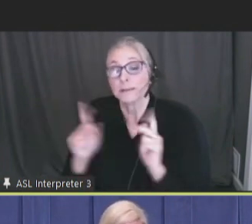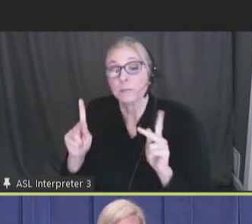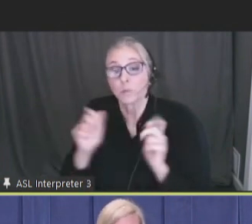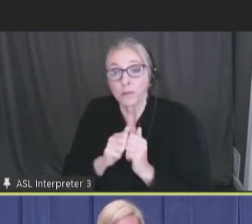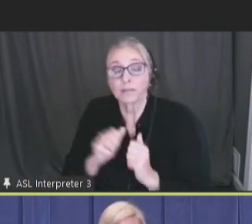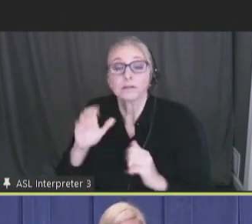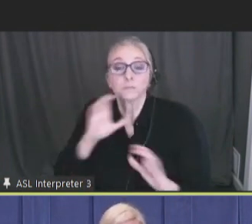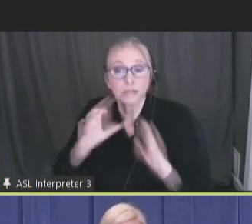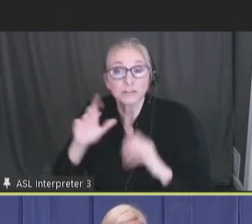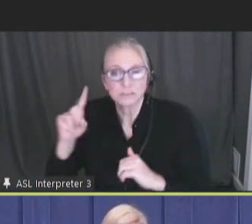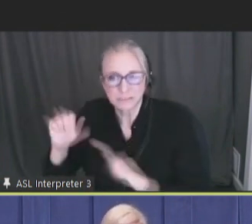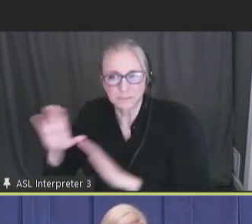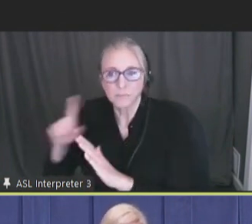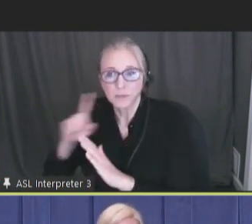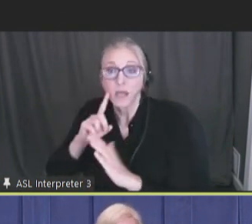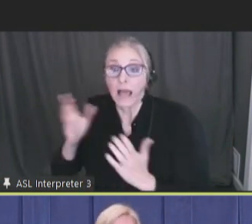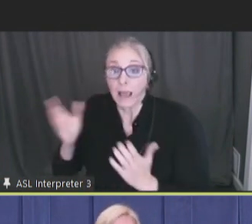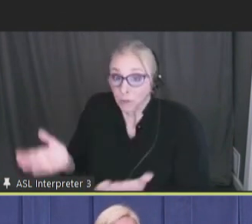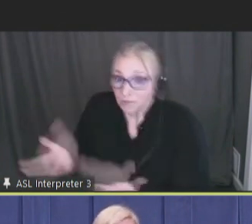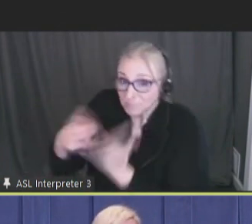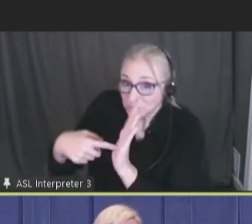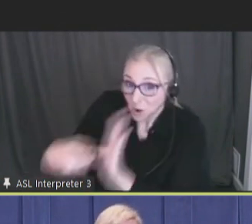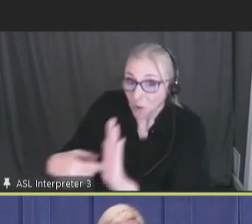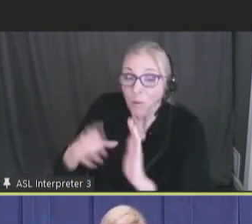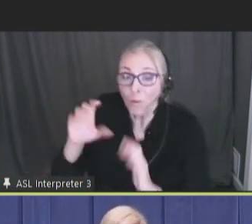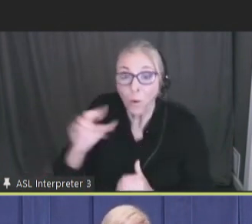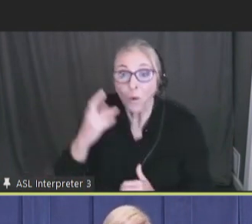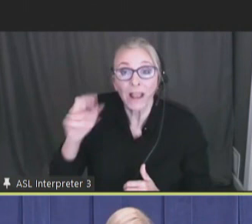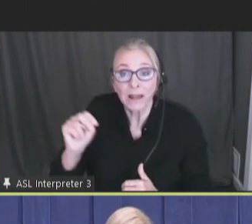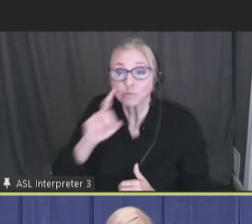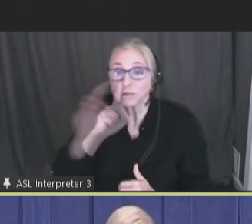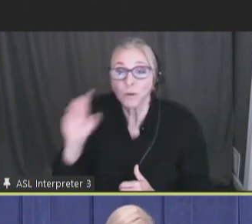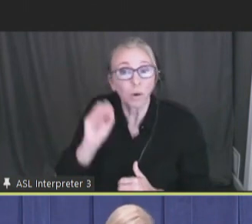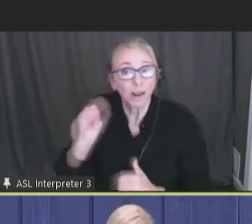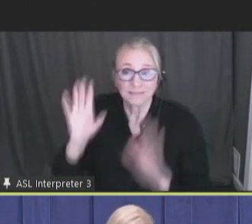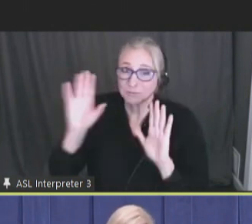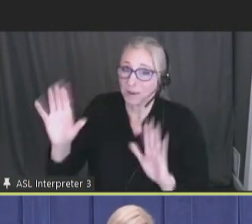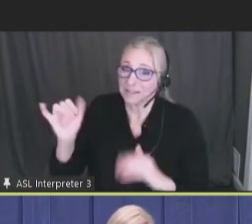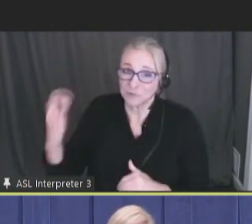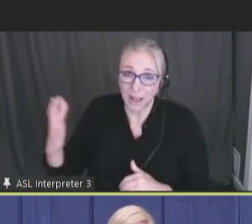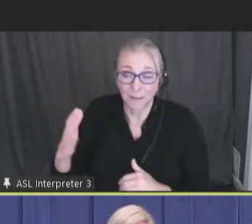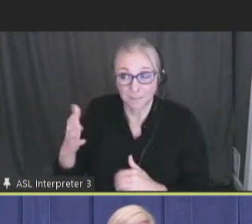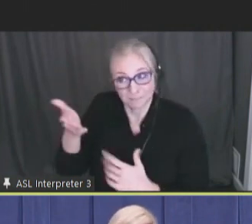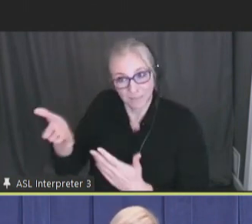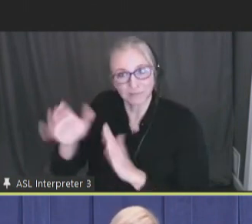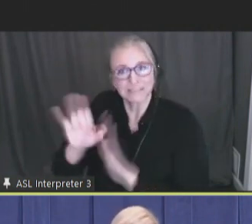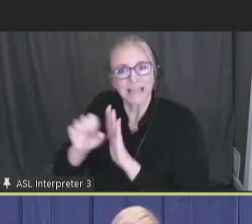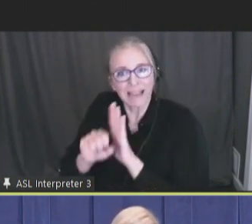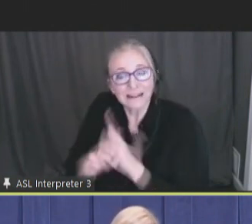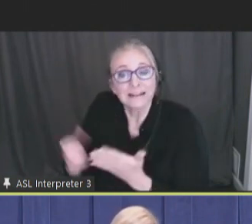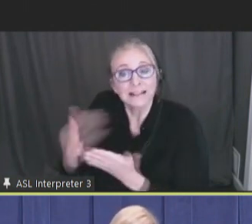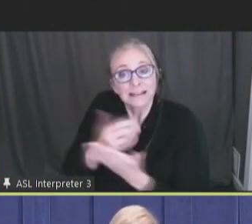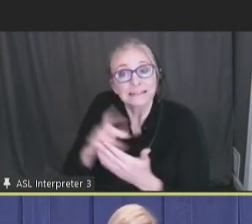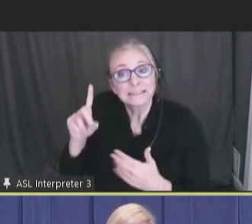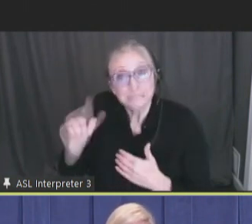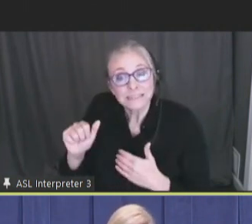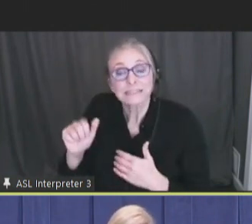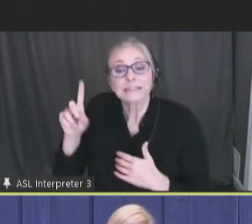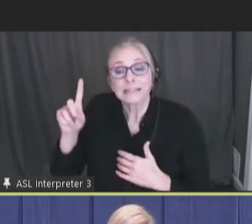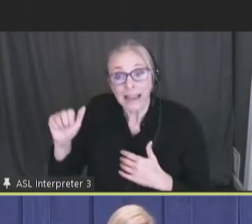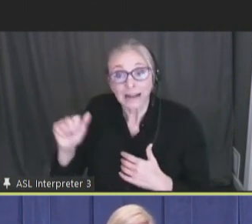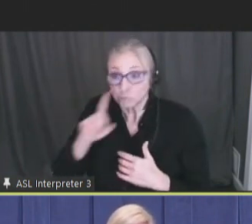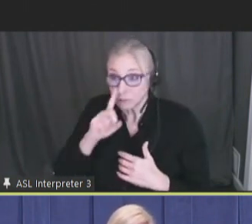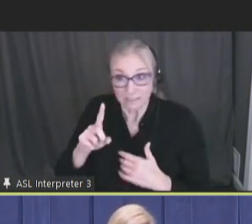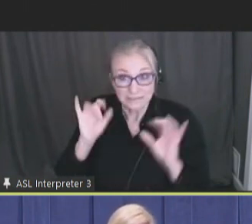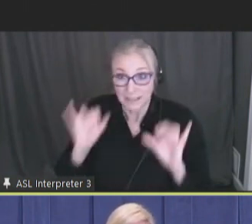I will uplift Oregon, which is really doing a phenomenal job as a state in collecting disability data. So, they're doing